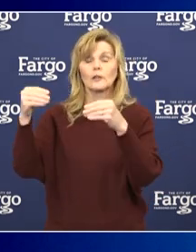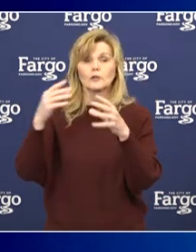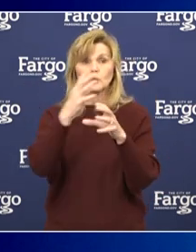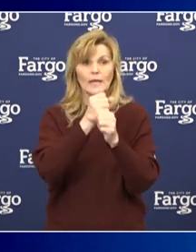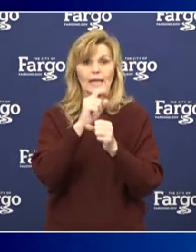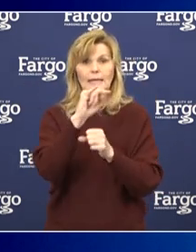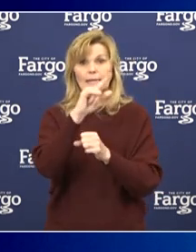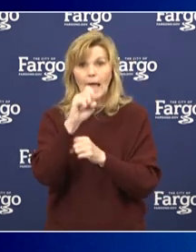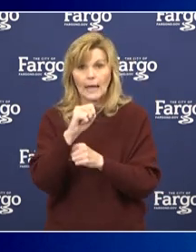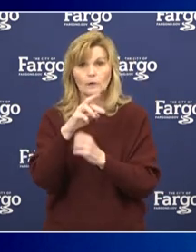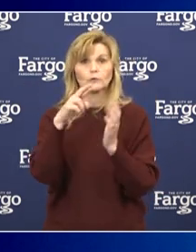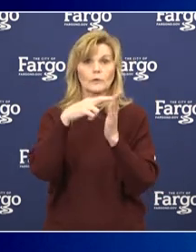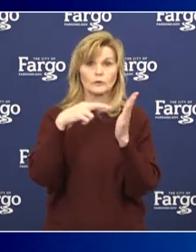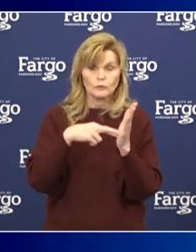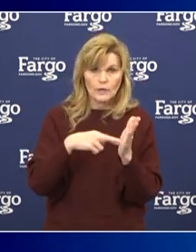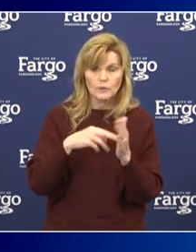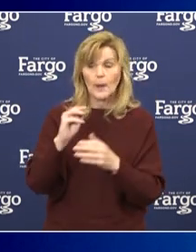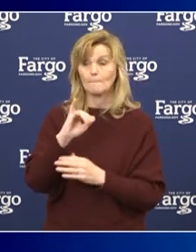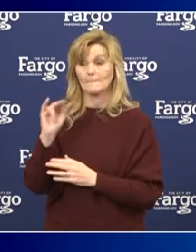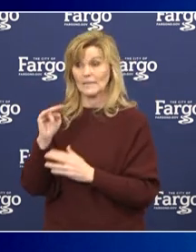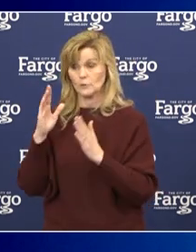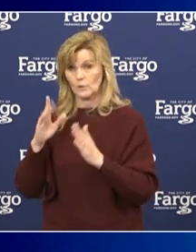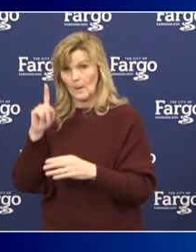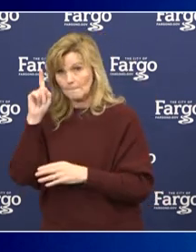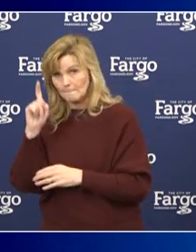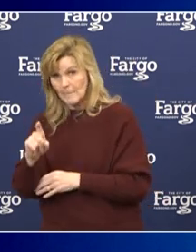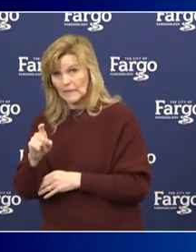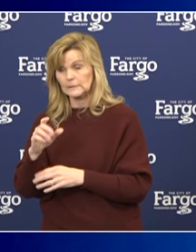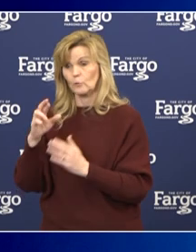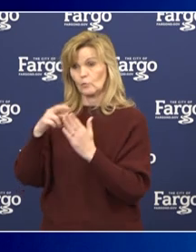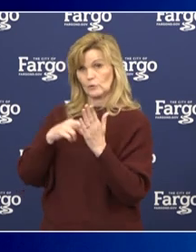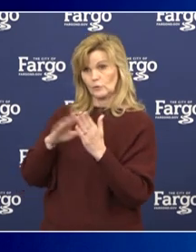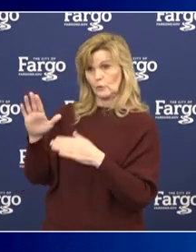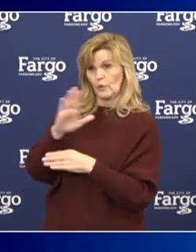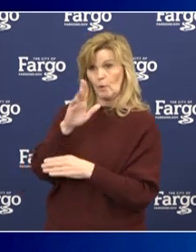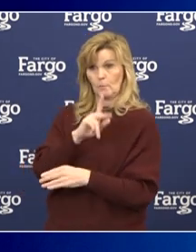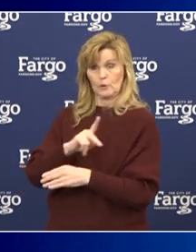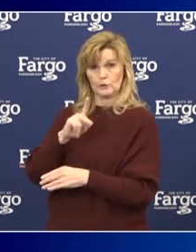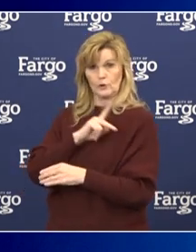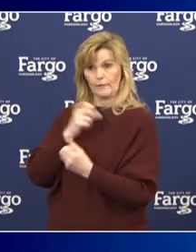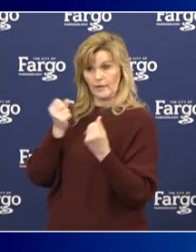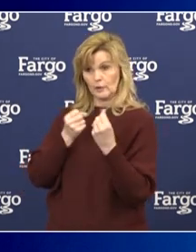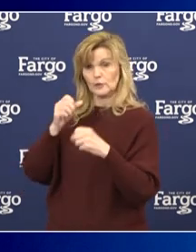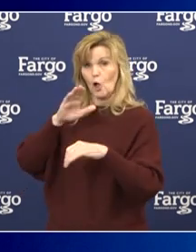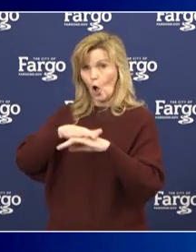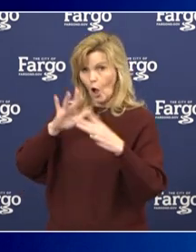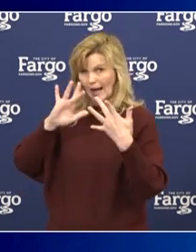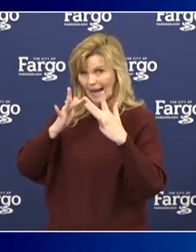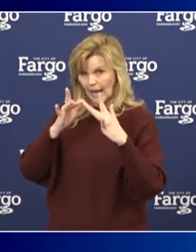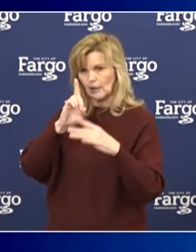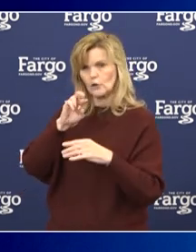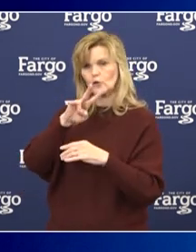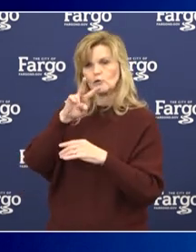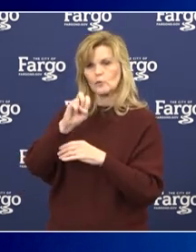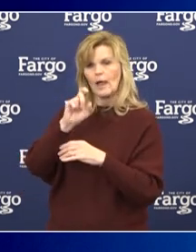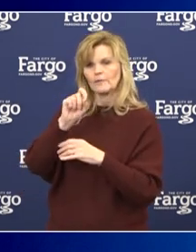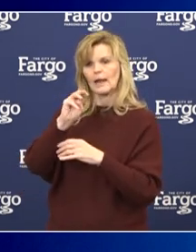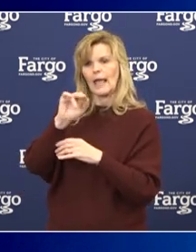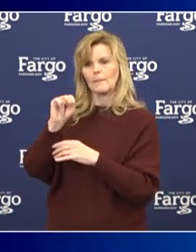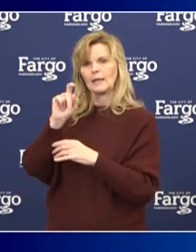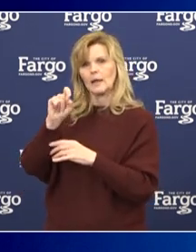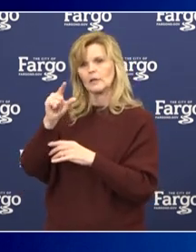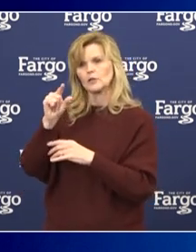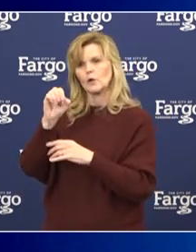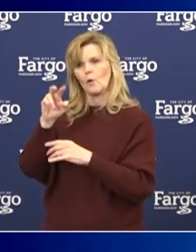services. Minnesotans must renew personal vehicle registrations online at drive.mn.gov.